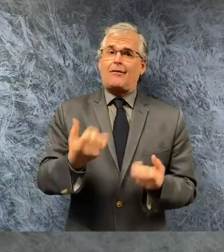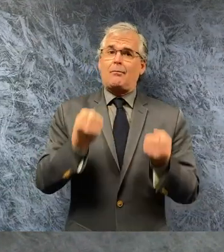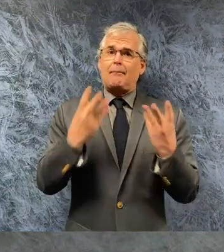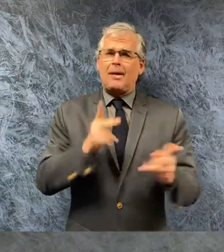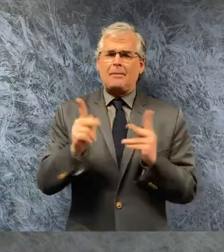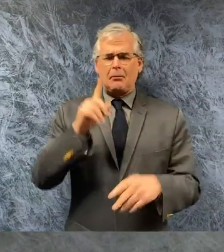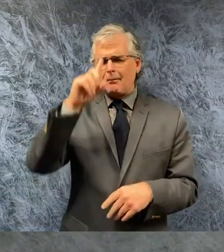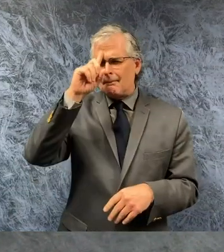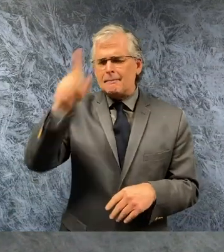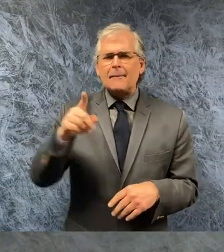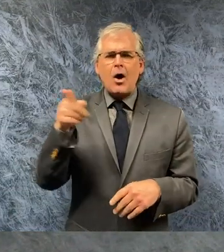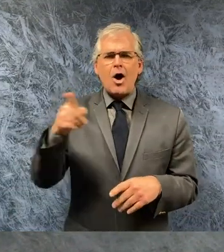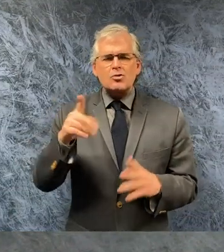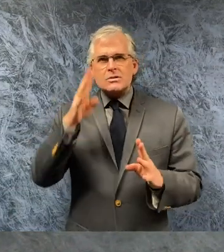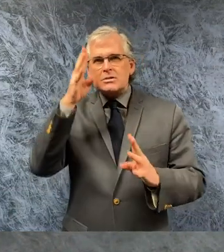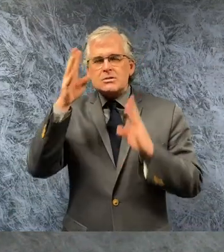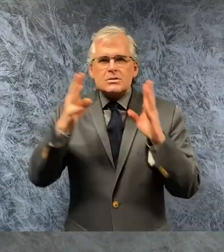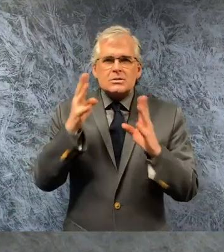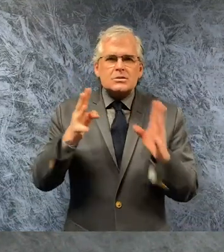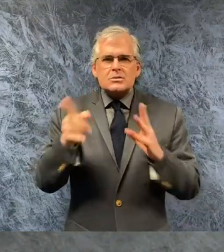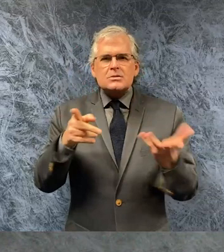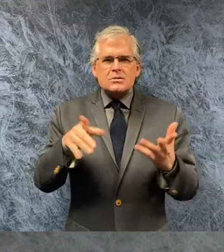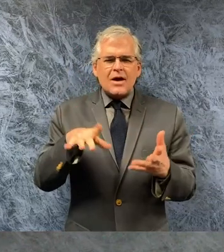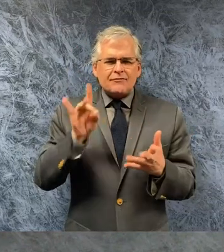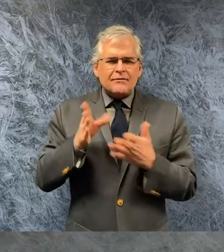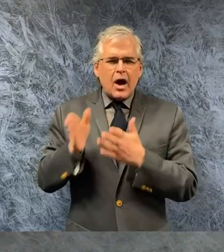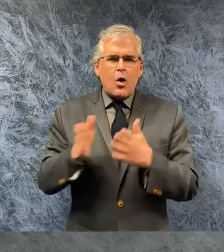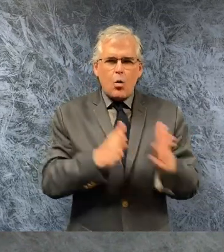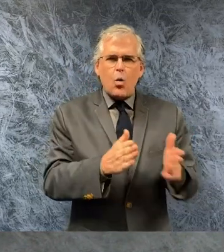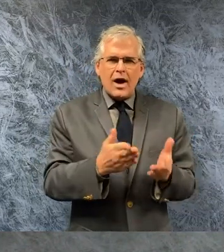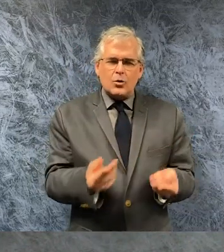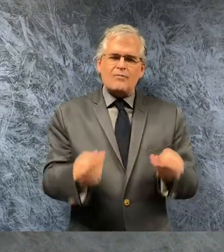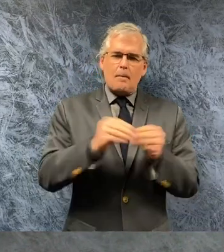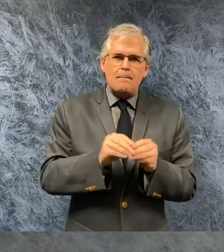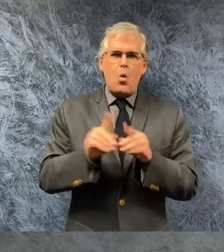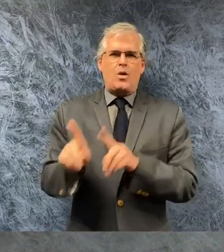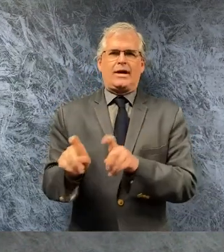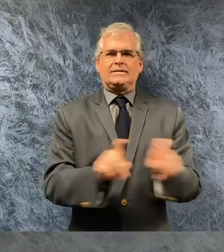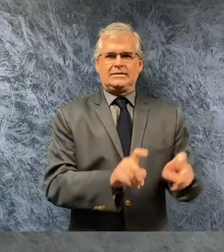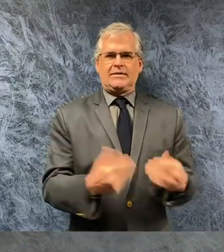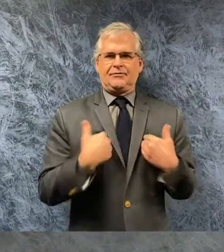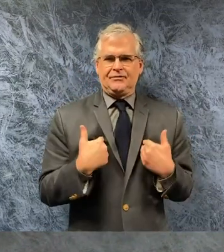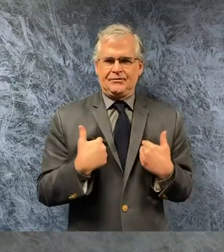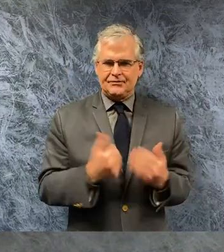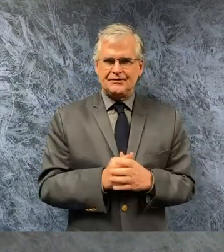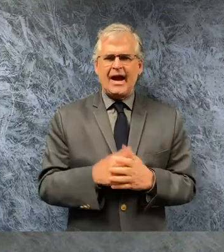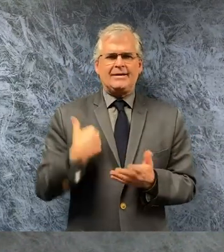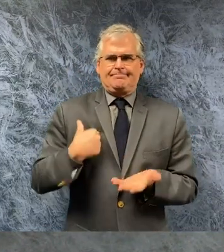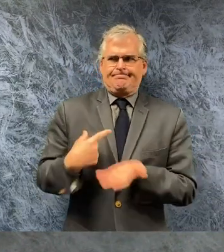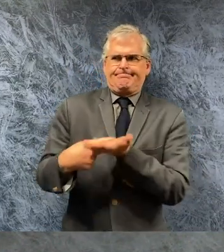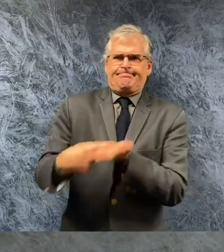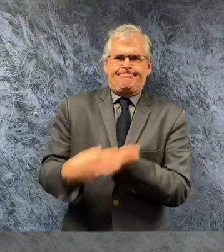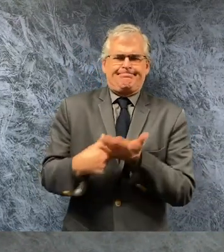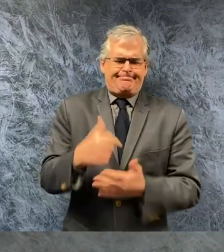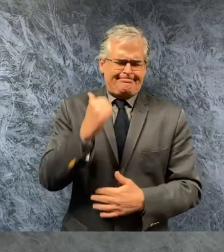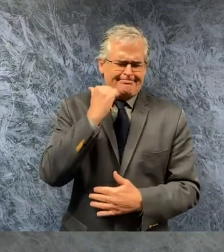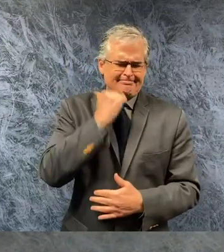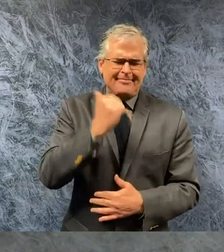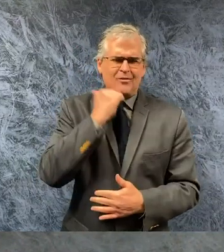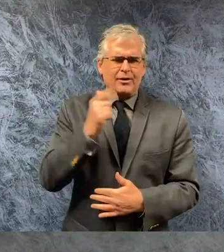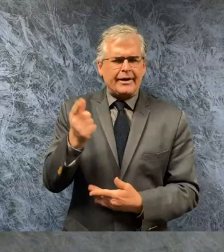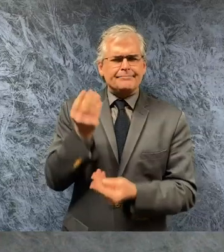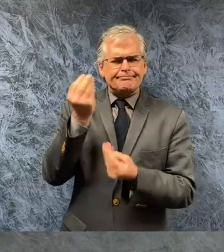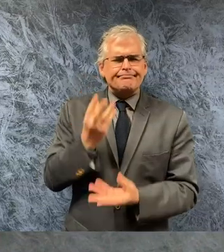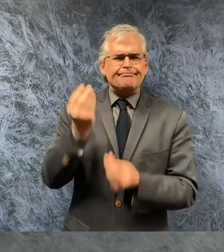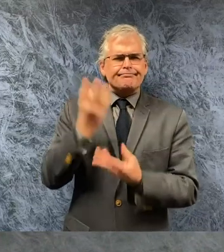creative solutions to expand testing i'm speaking to those experts daily and briefed on their progress at a regular basis i look